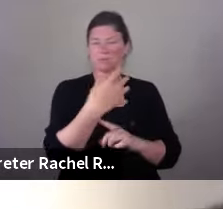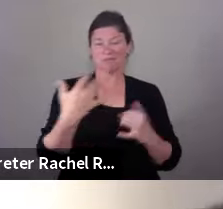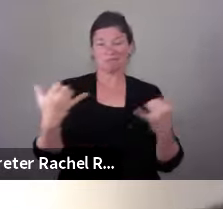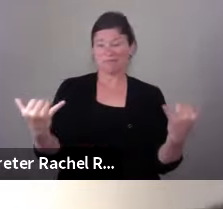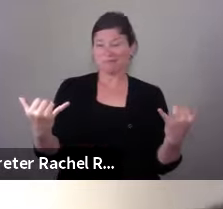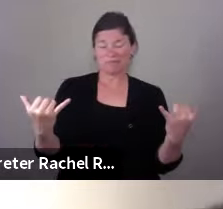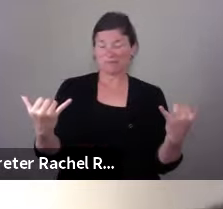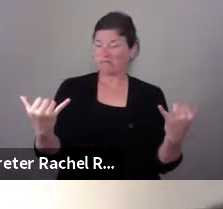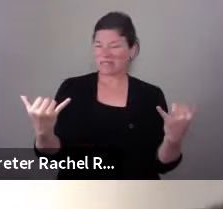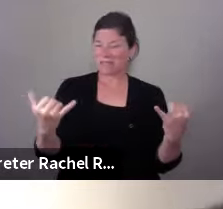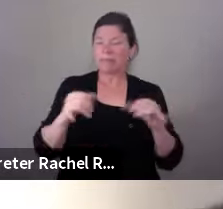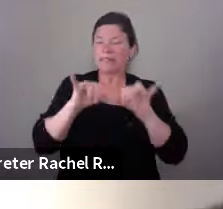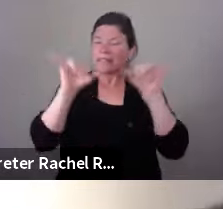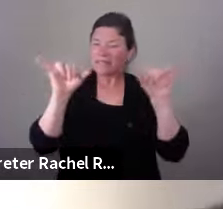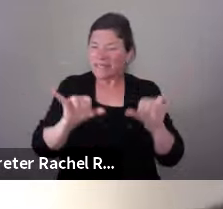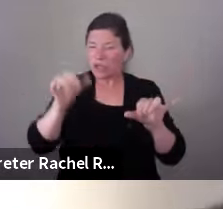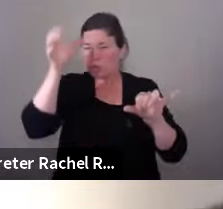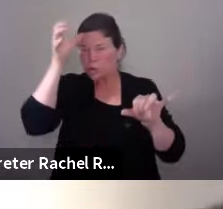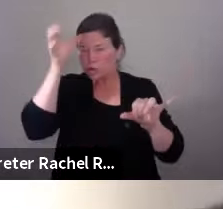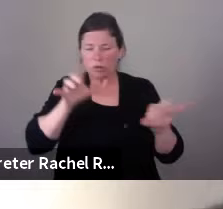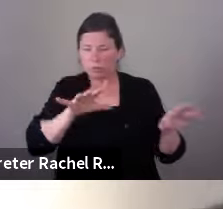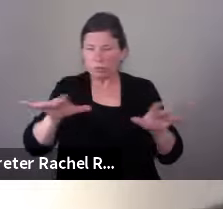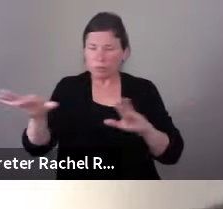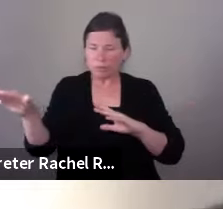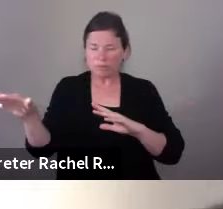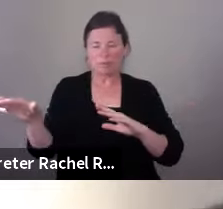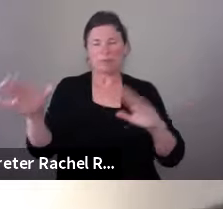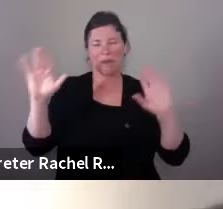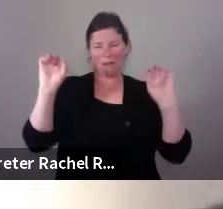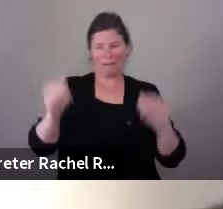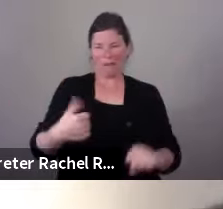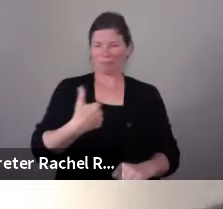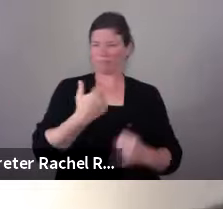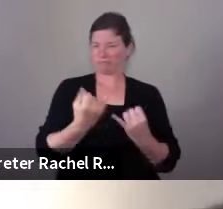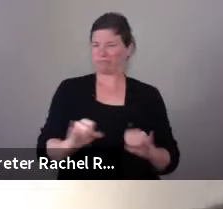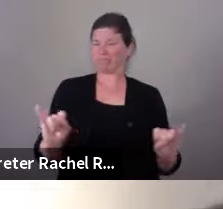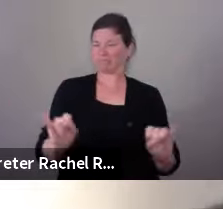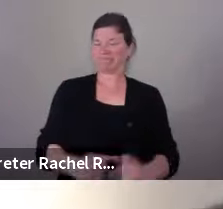learned enough about the system that I know what methods work for me. And